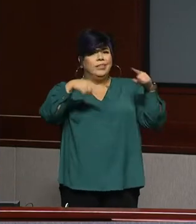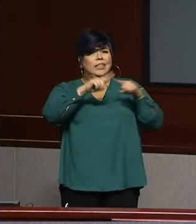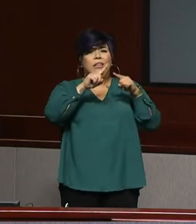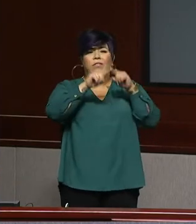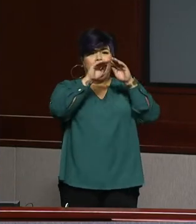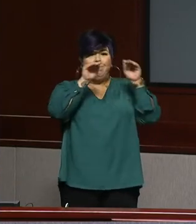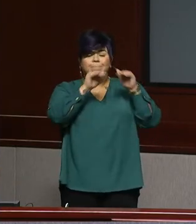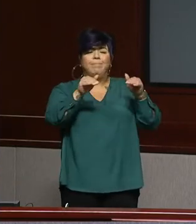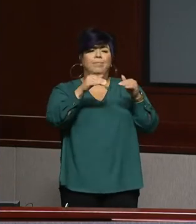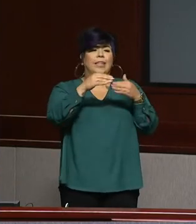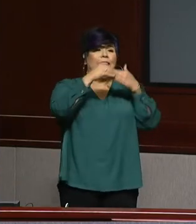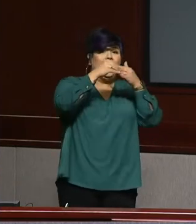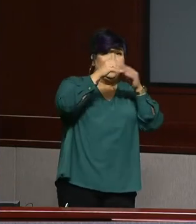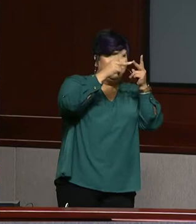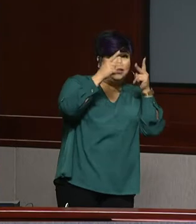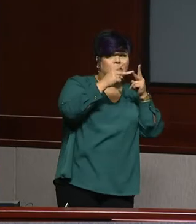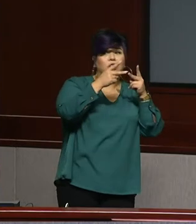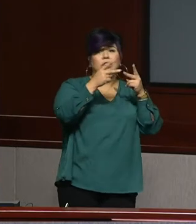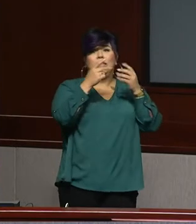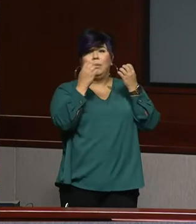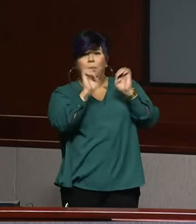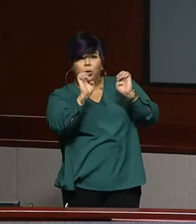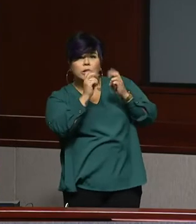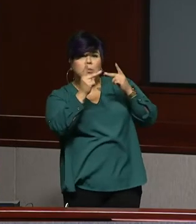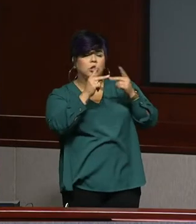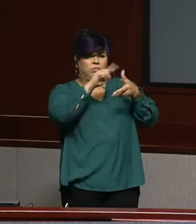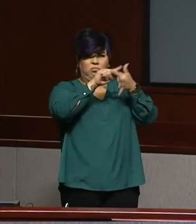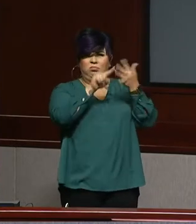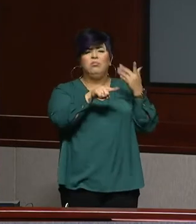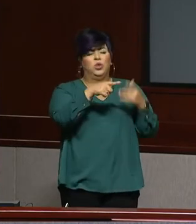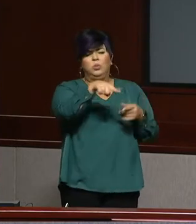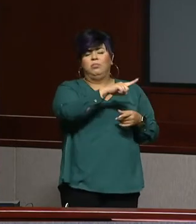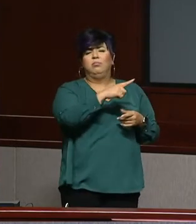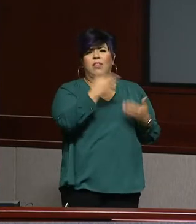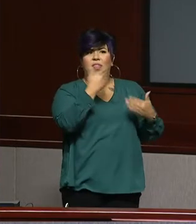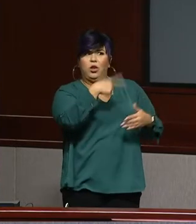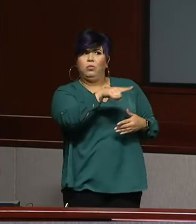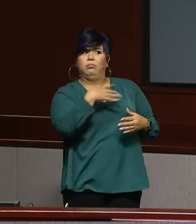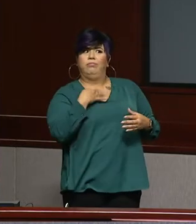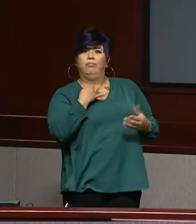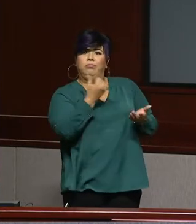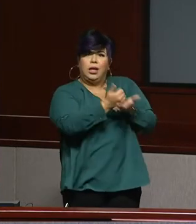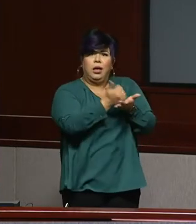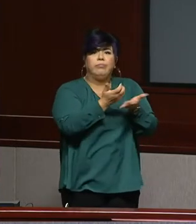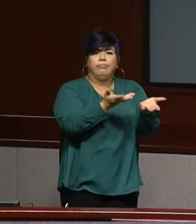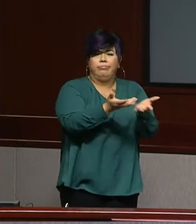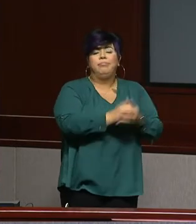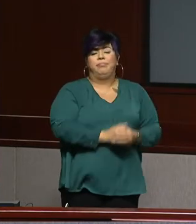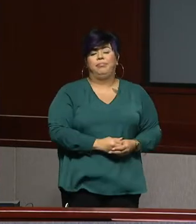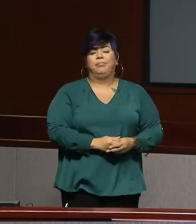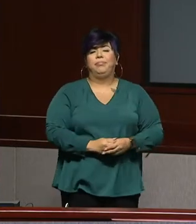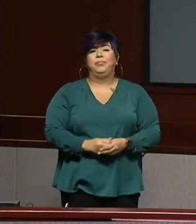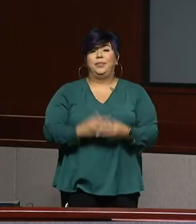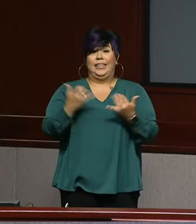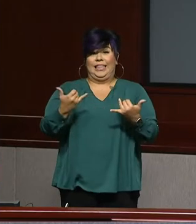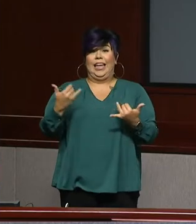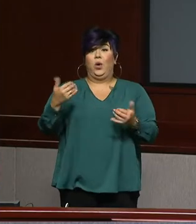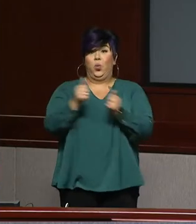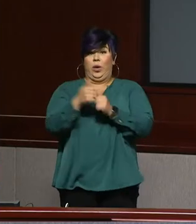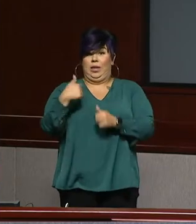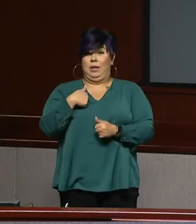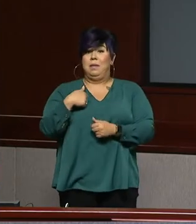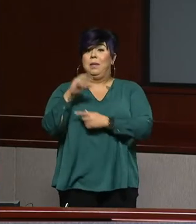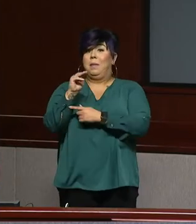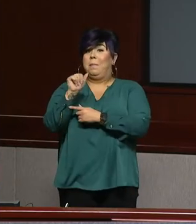County, assisting them in managing through this crisis. So we thank them for being there in their service. Today I've got Matt Constantine